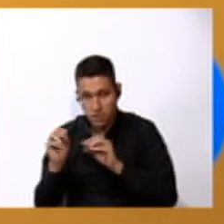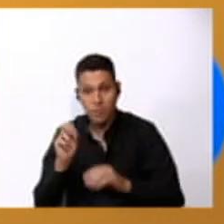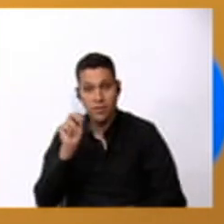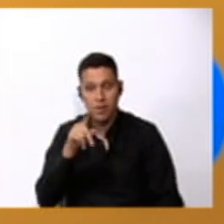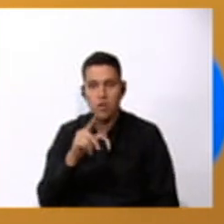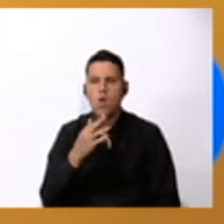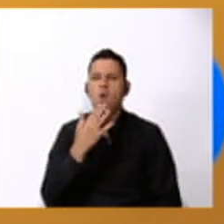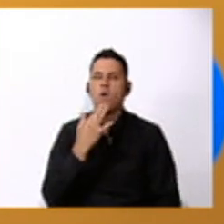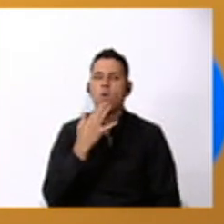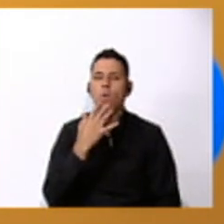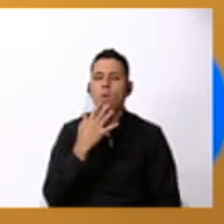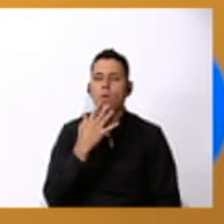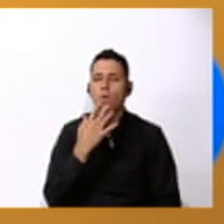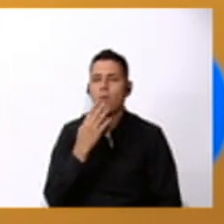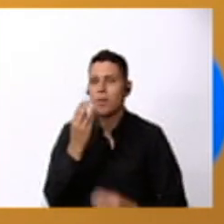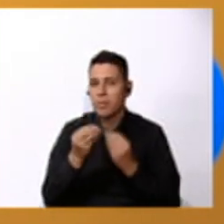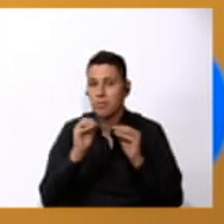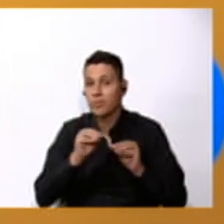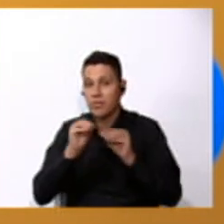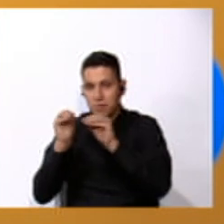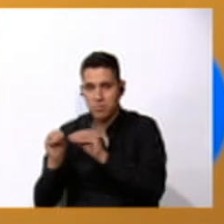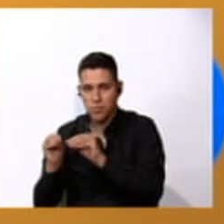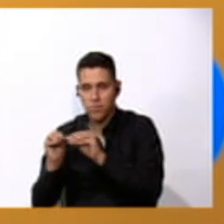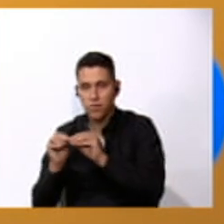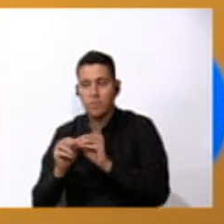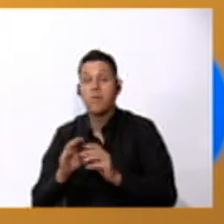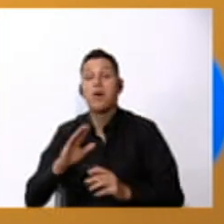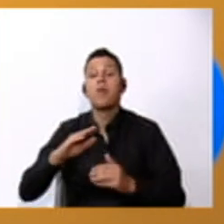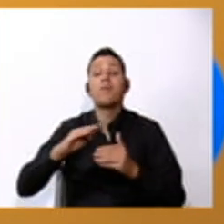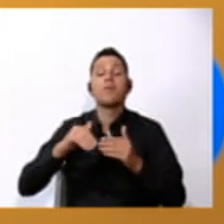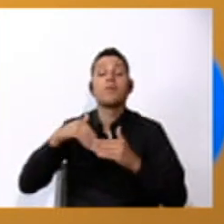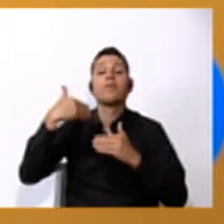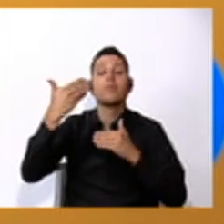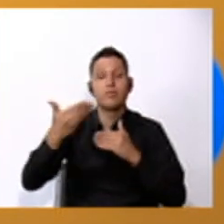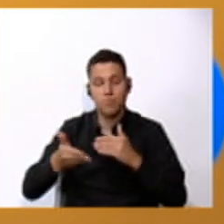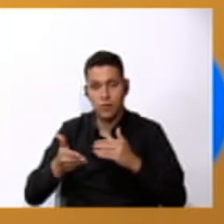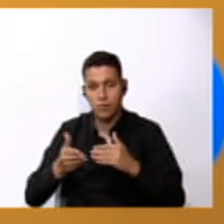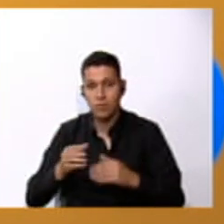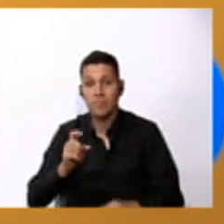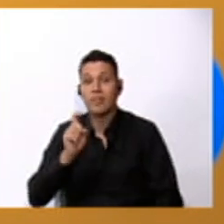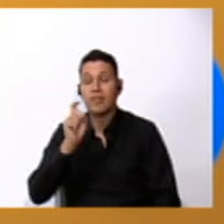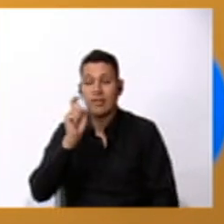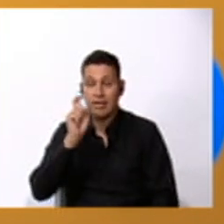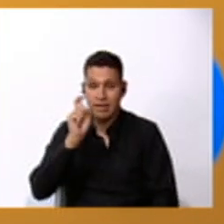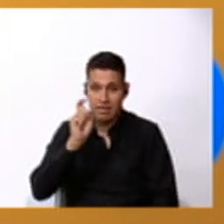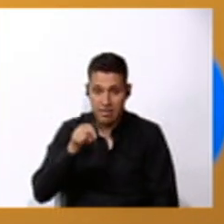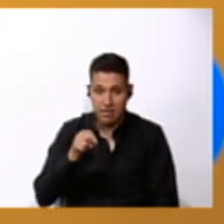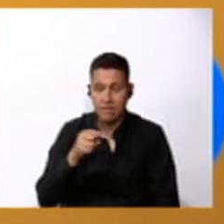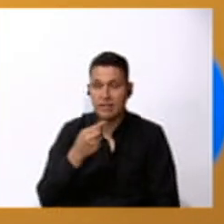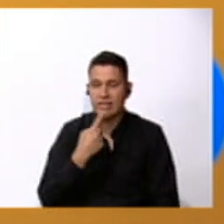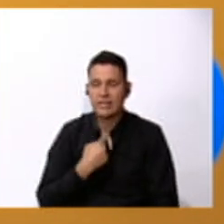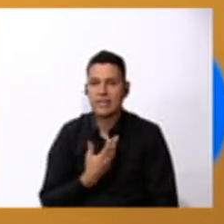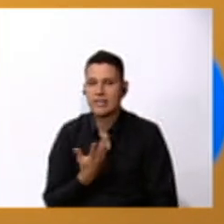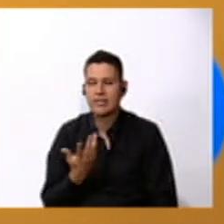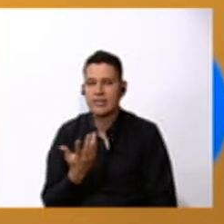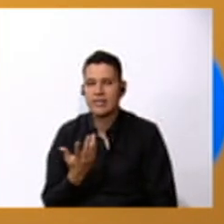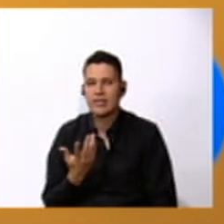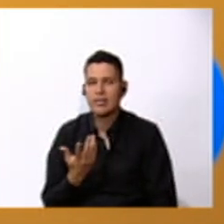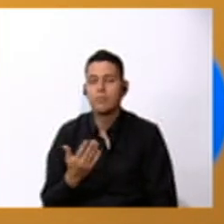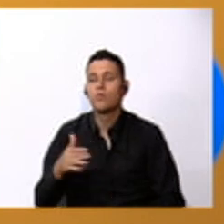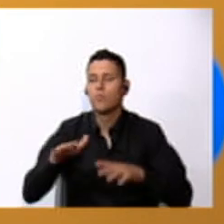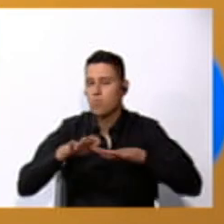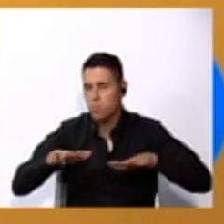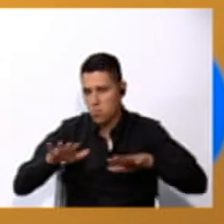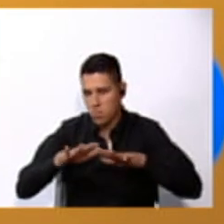colores vamos a mover. And then you have to guess what's the place.